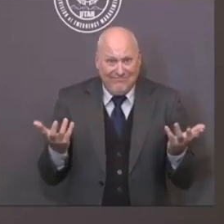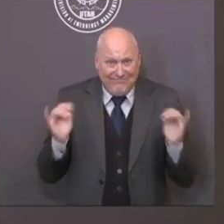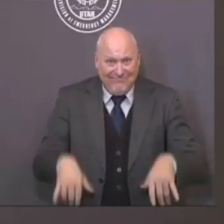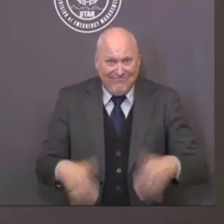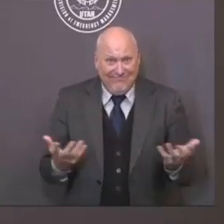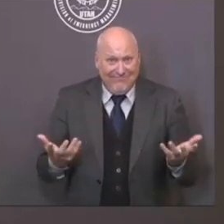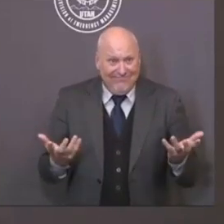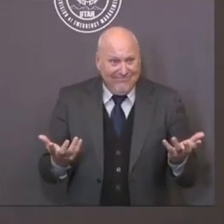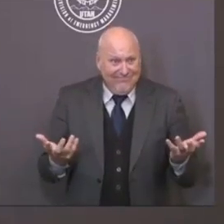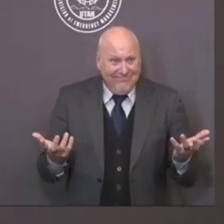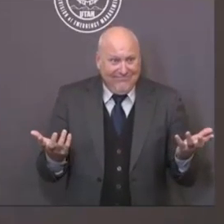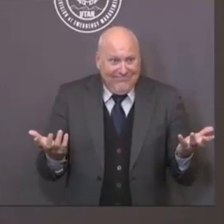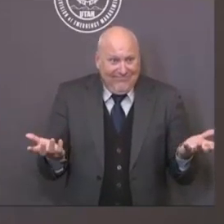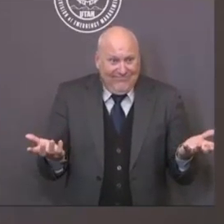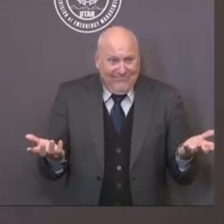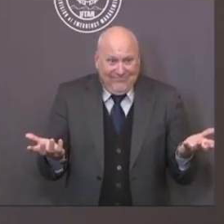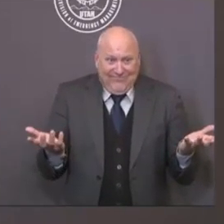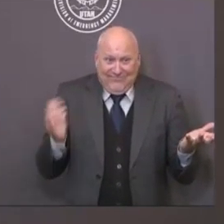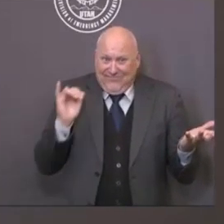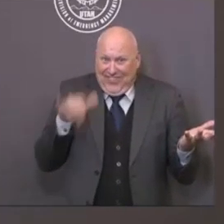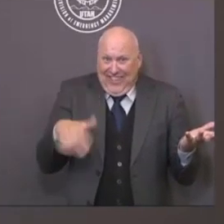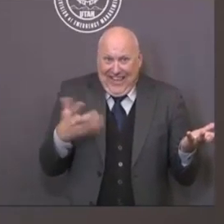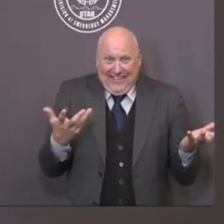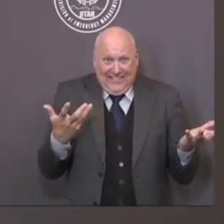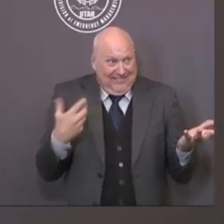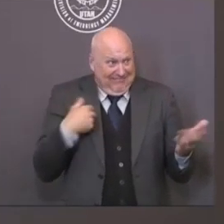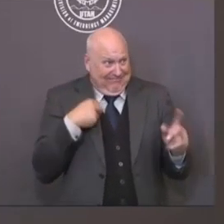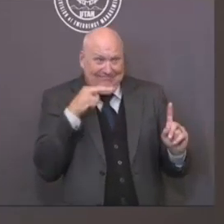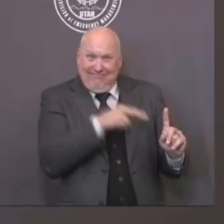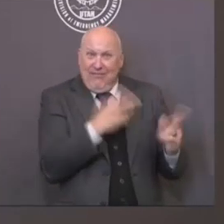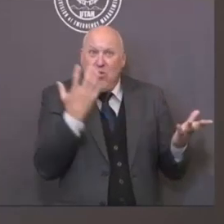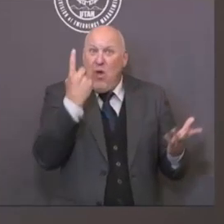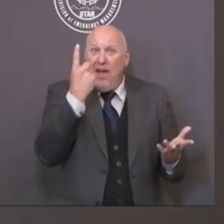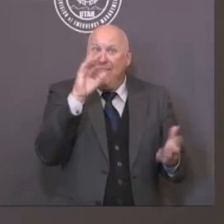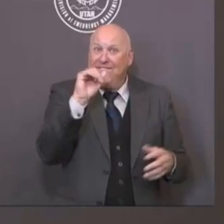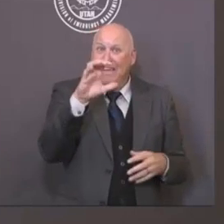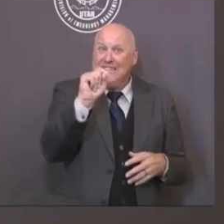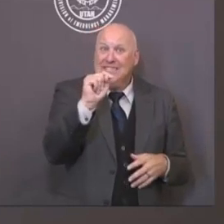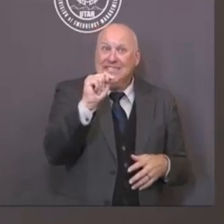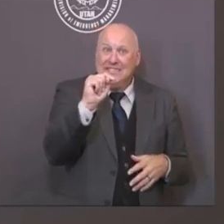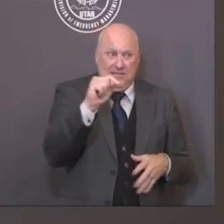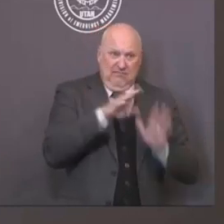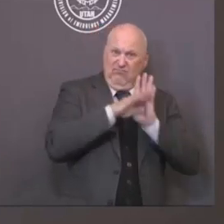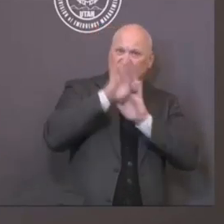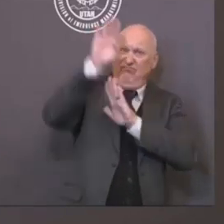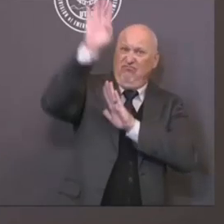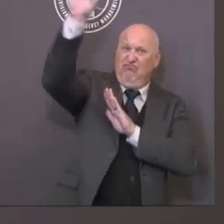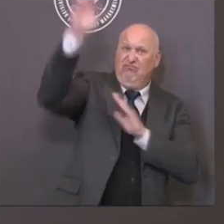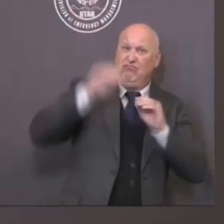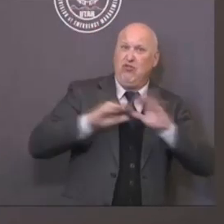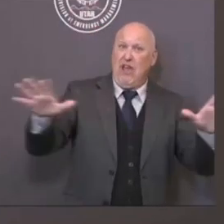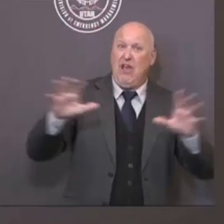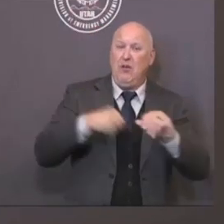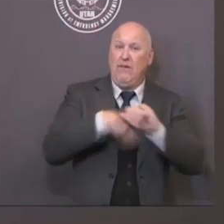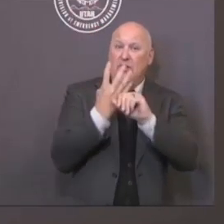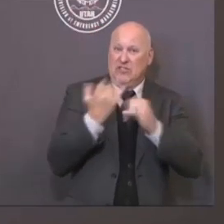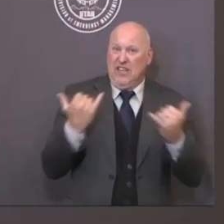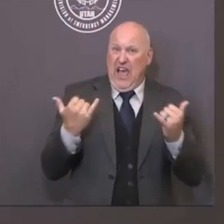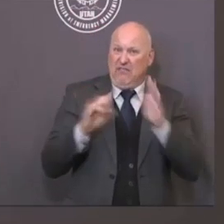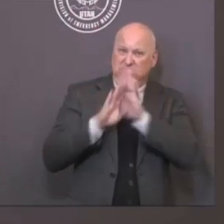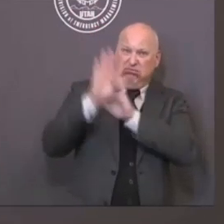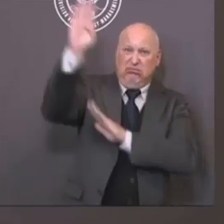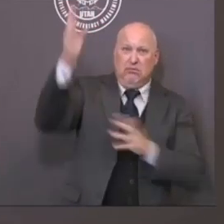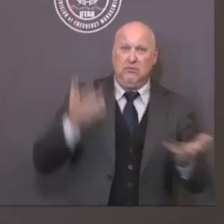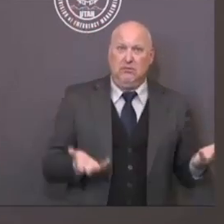stand. We've got to, in fact, turn those infection rates around, or our hospital system or healthcare is going